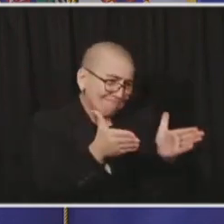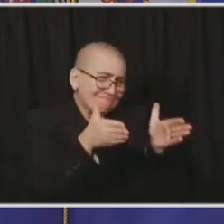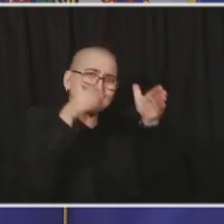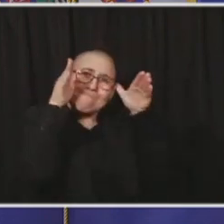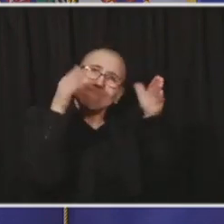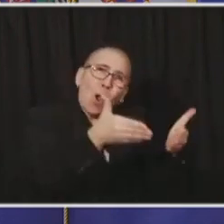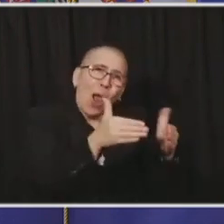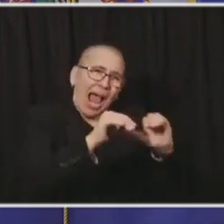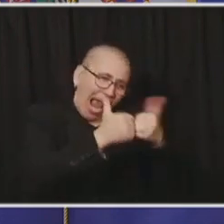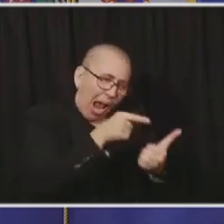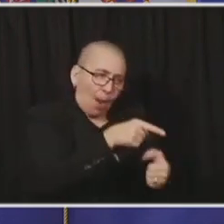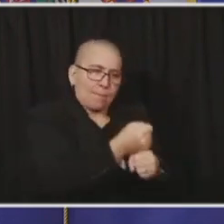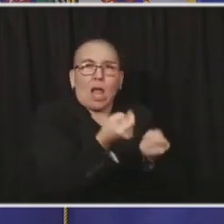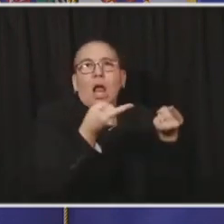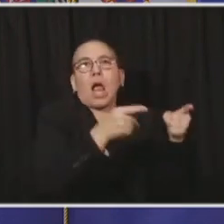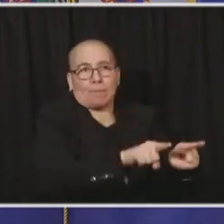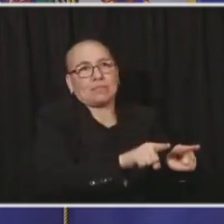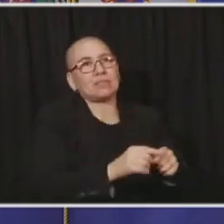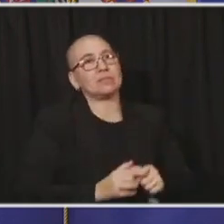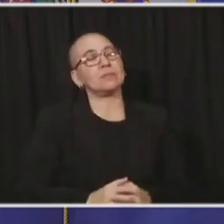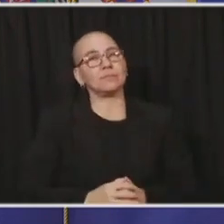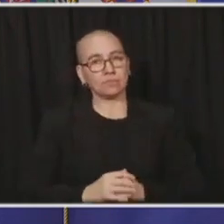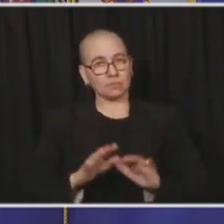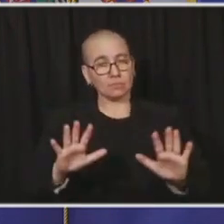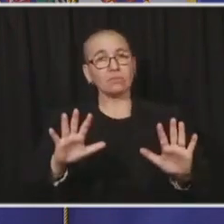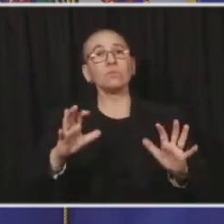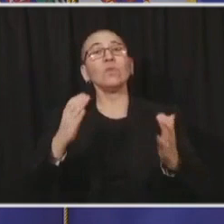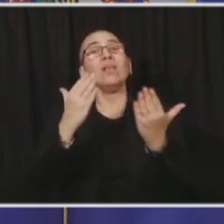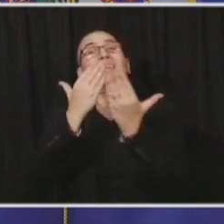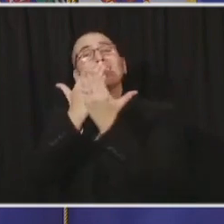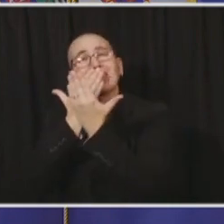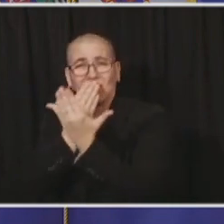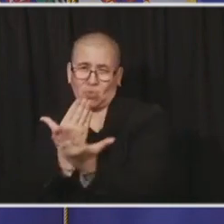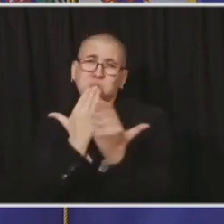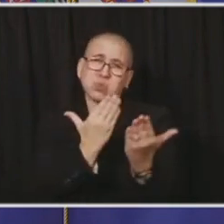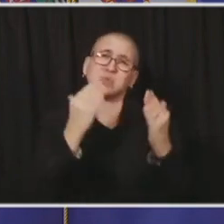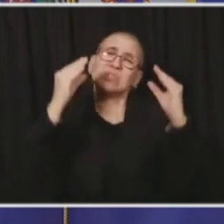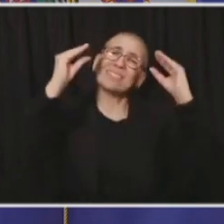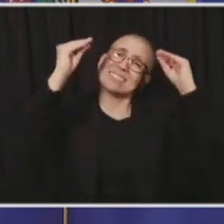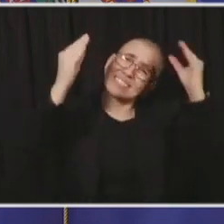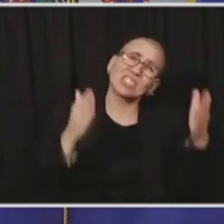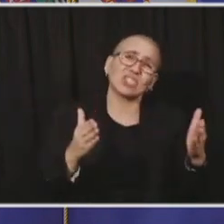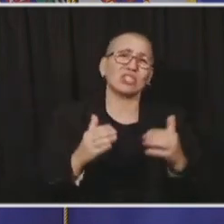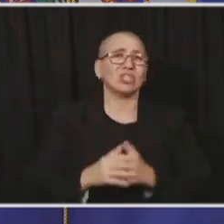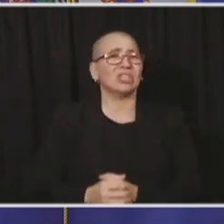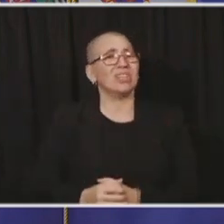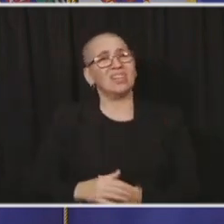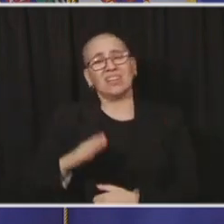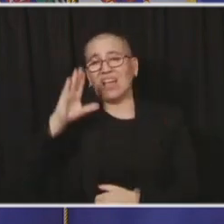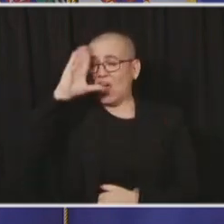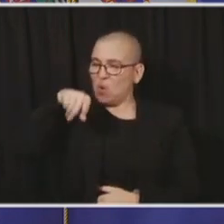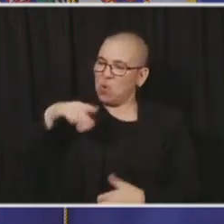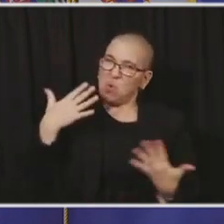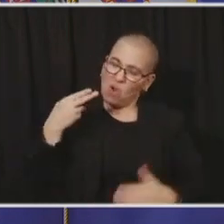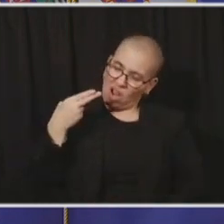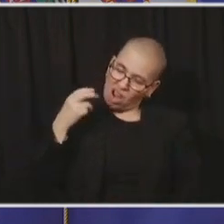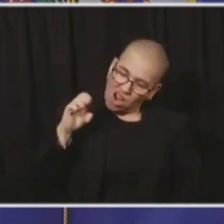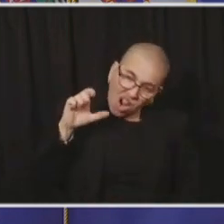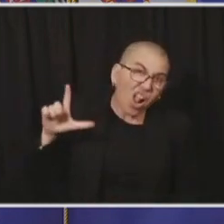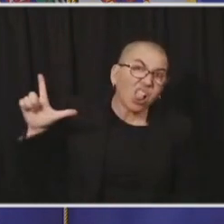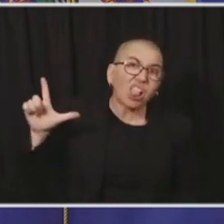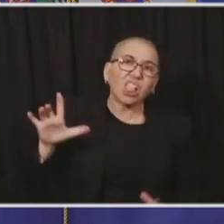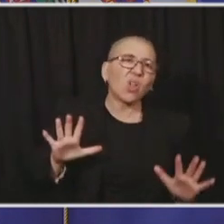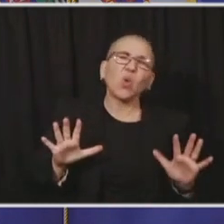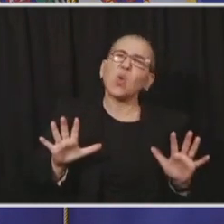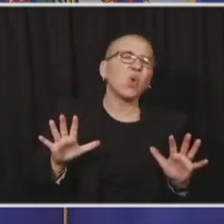moment to thank our teachers. This has been, um, hellish for them to try and figure out how to deliver in person, how to shift and do hybrid,